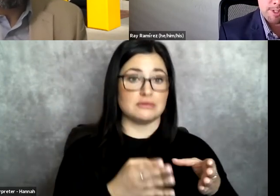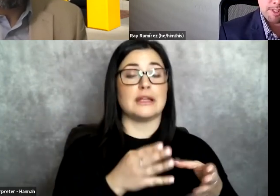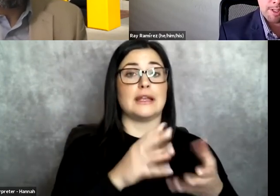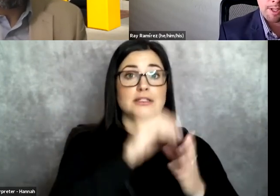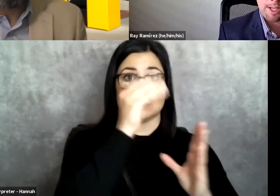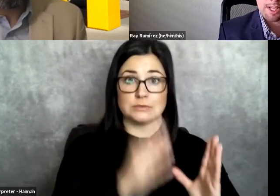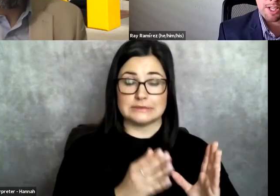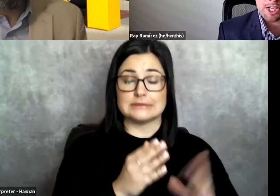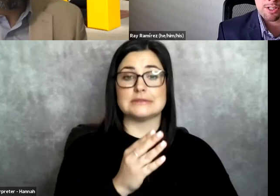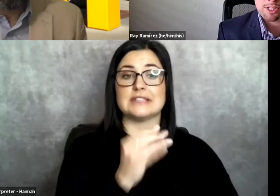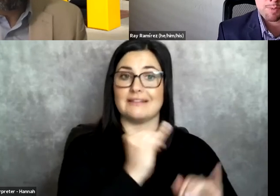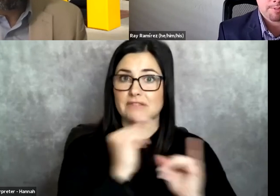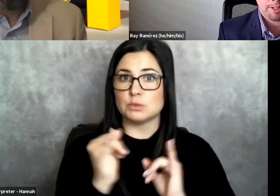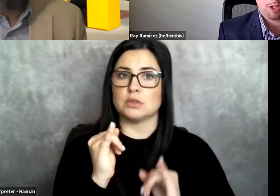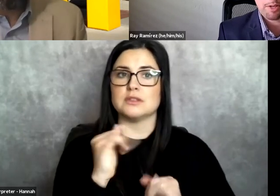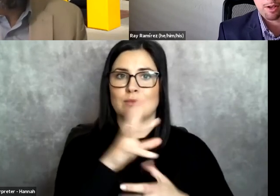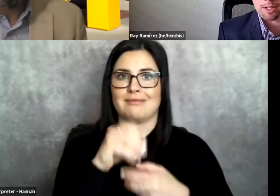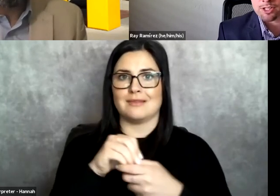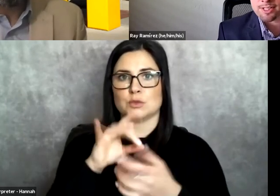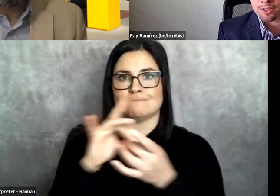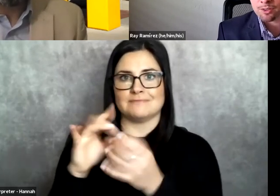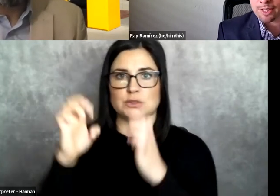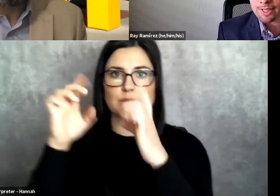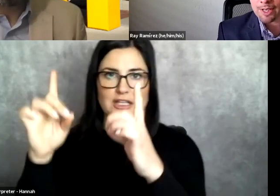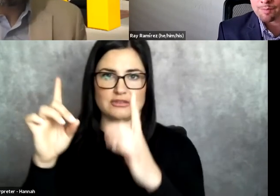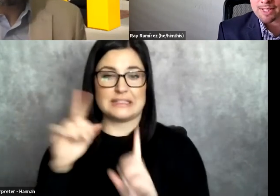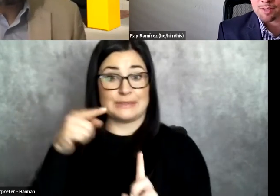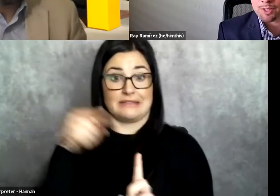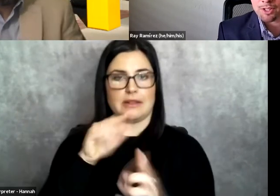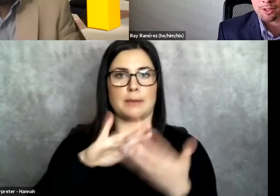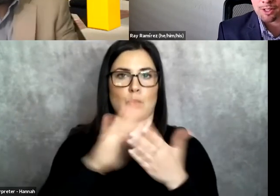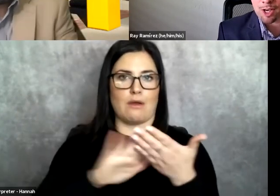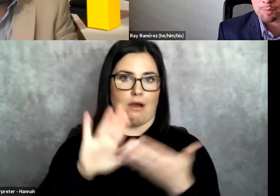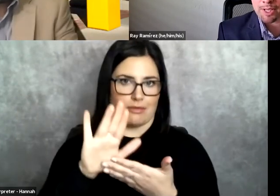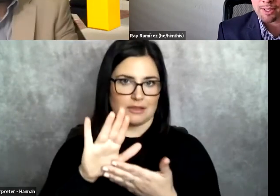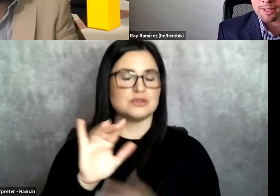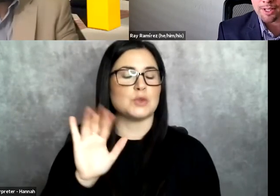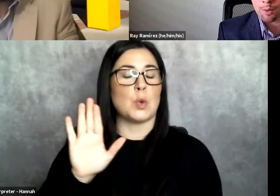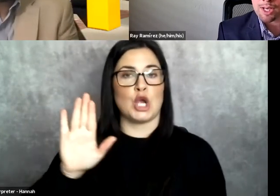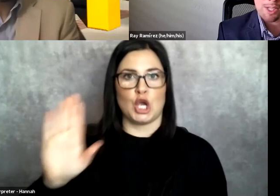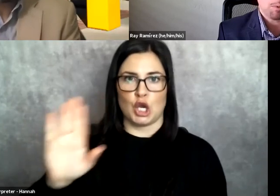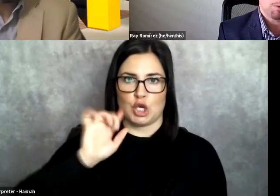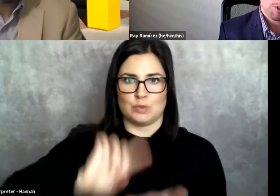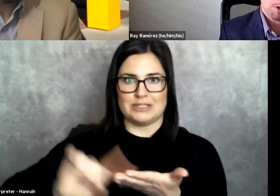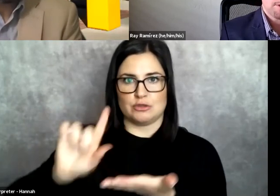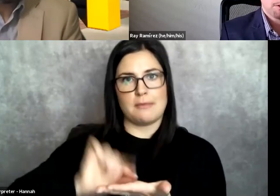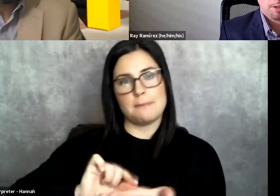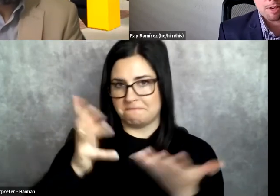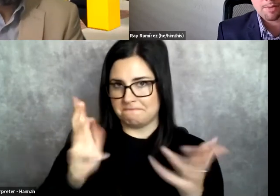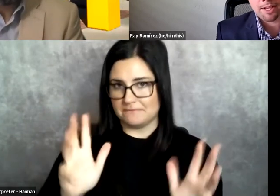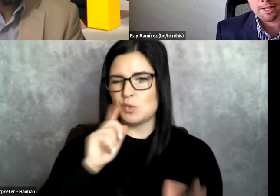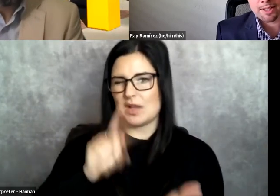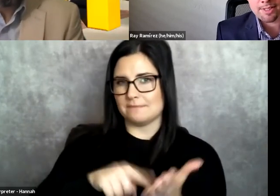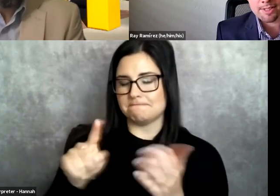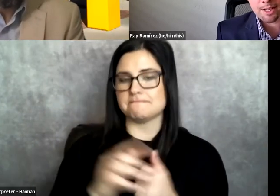individuals in education and specifically in community colleges. So that's something you could look up. And you know what, I think what we'll do also,